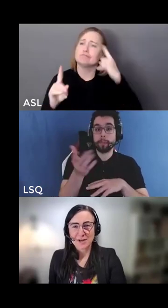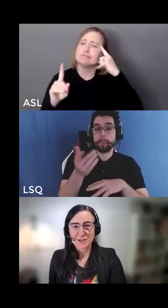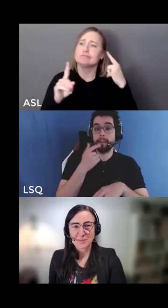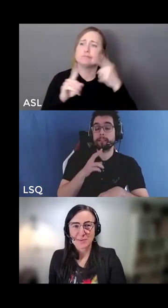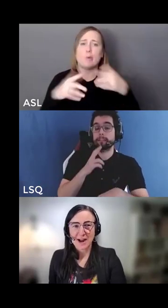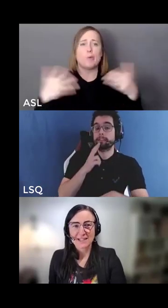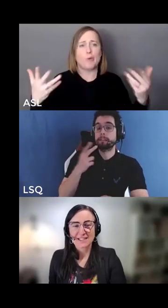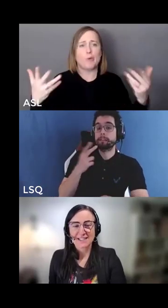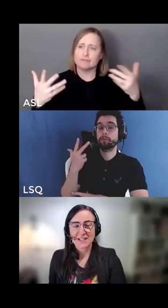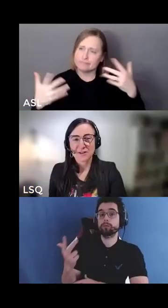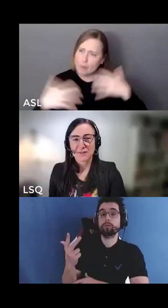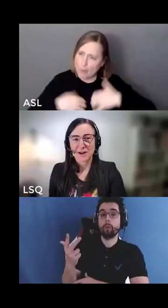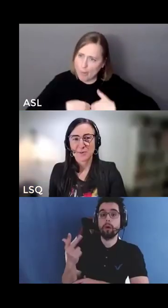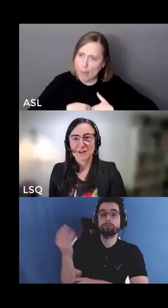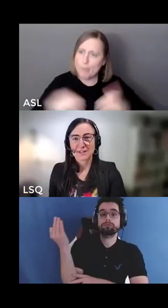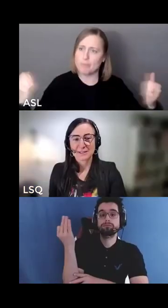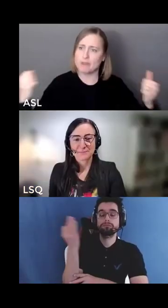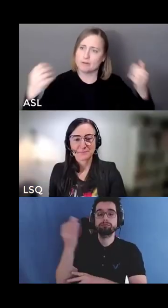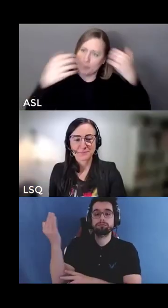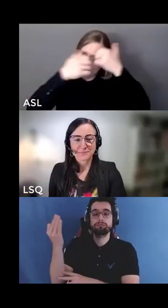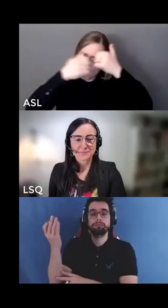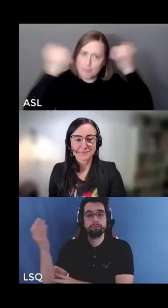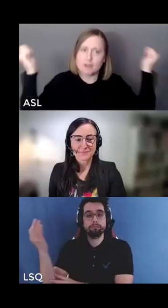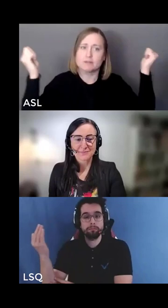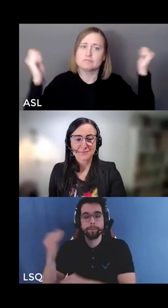anti-oppression practices and frameworks.